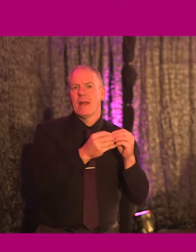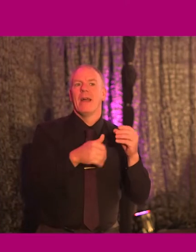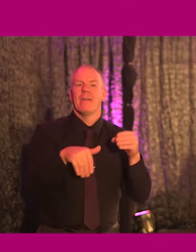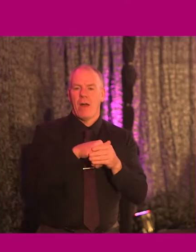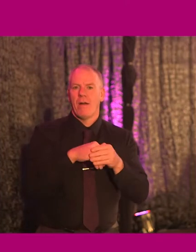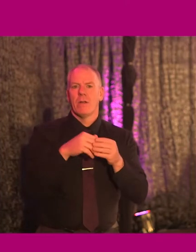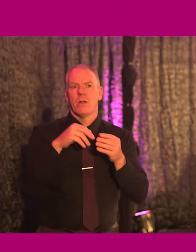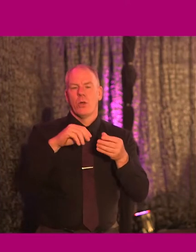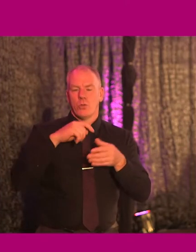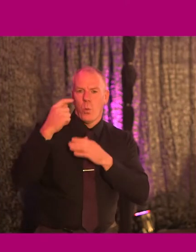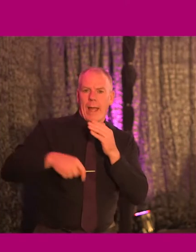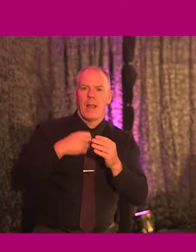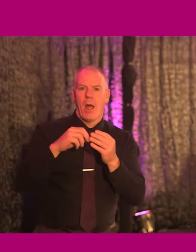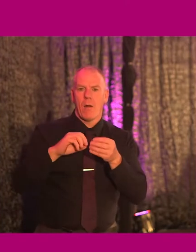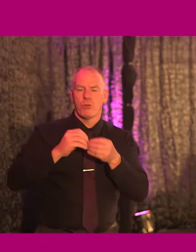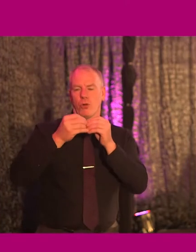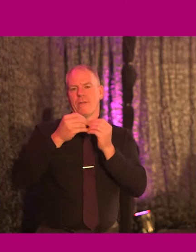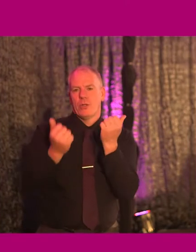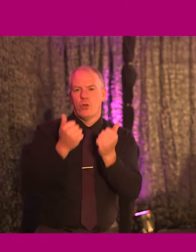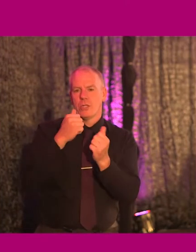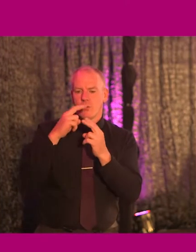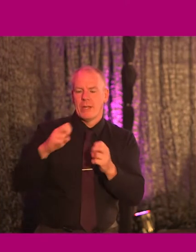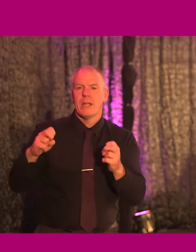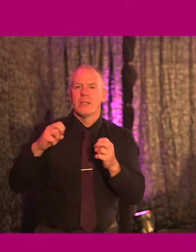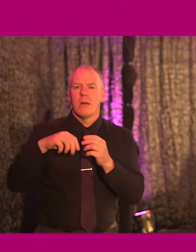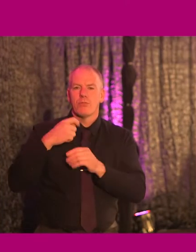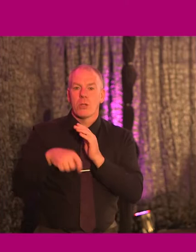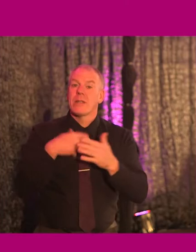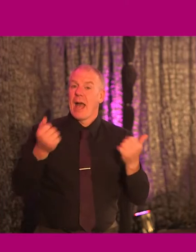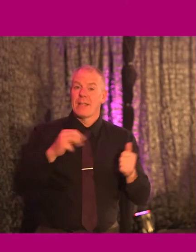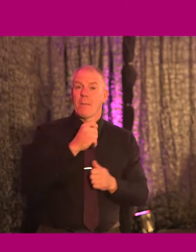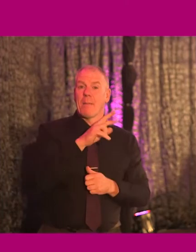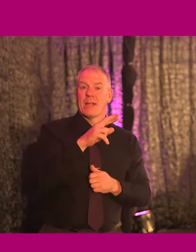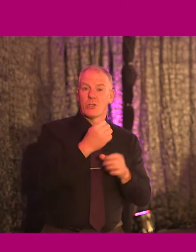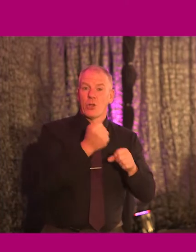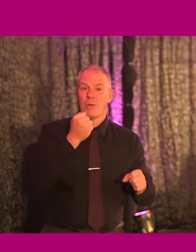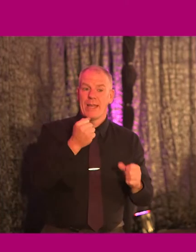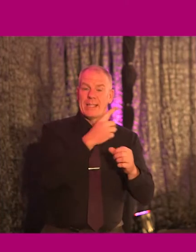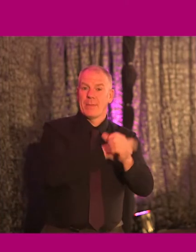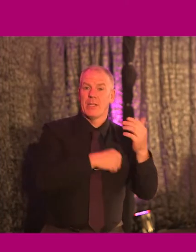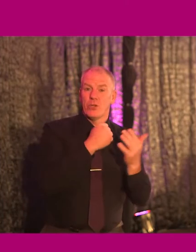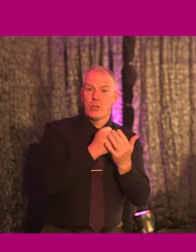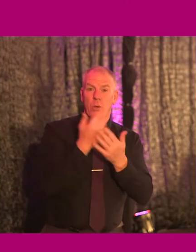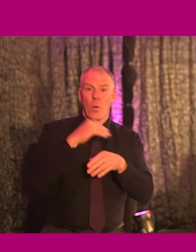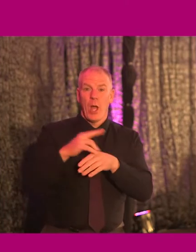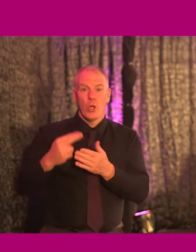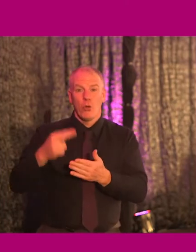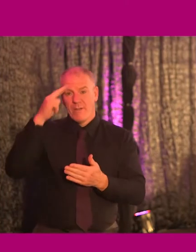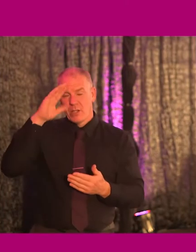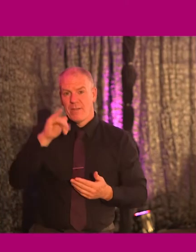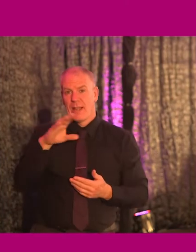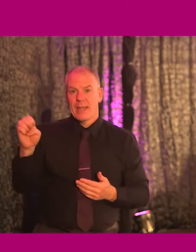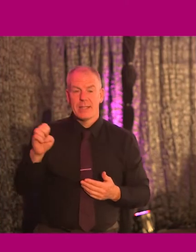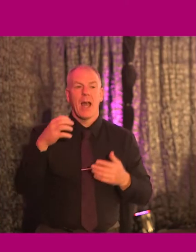Justice Research Project. She has a master's degree in disability studies from the University of Leeds and a professional diploma in human rights and equality from the